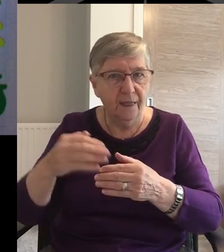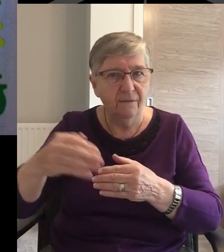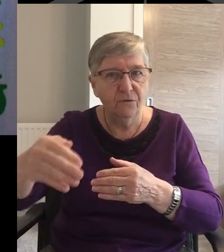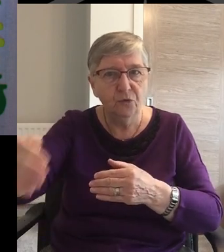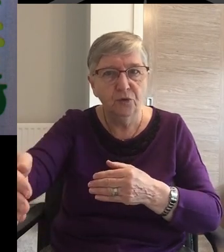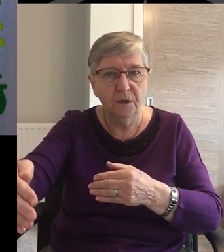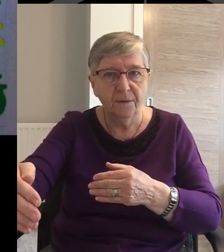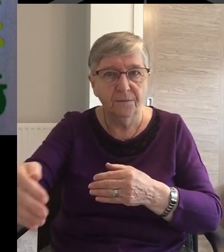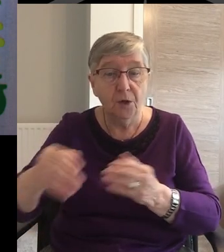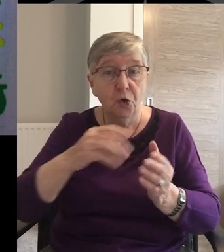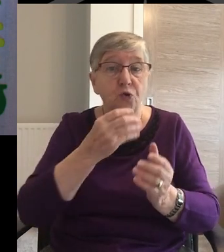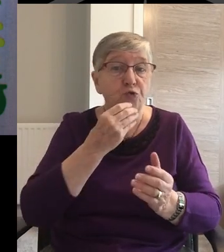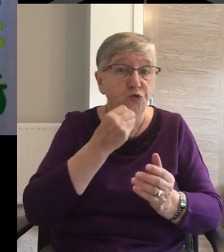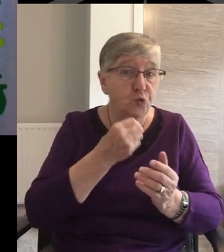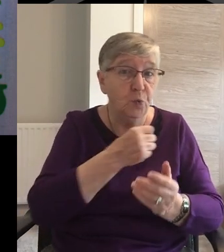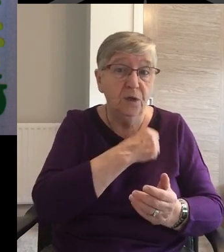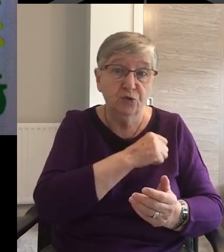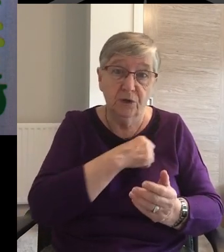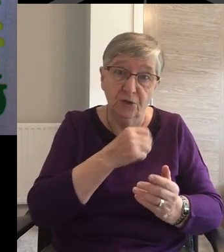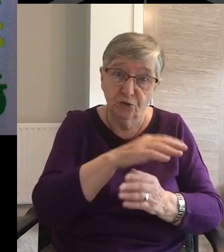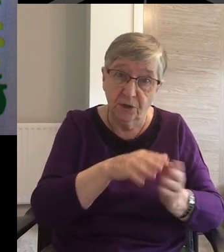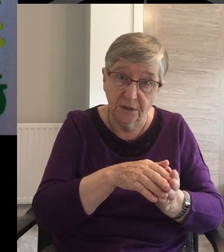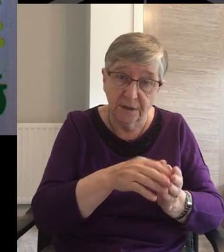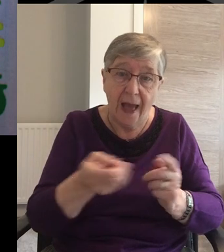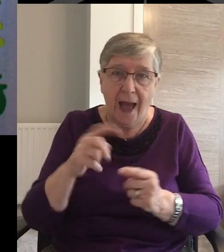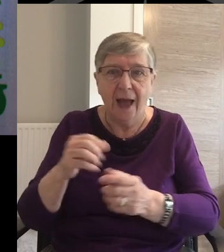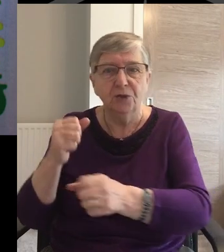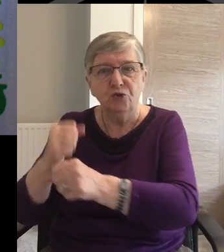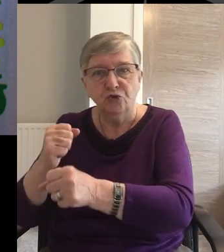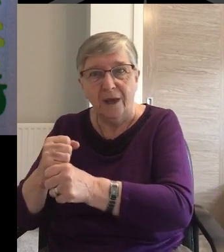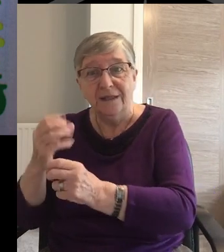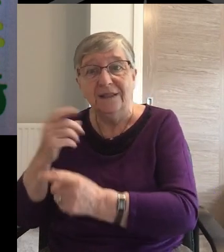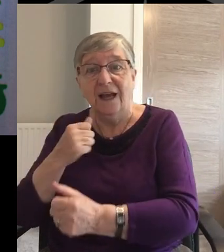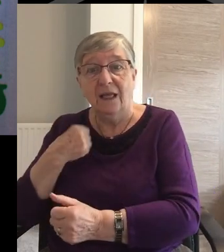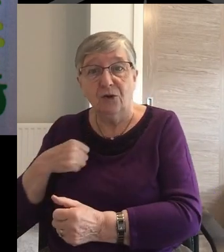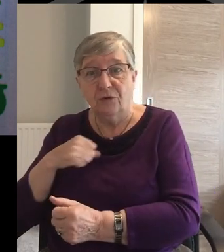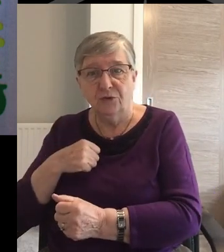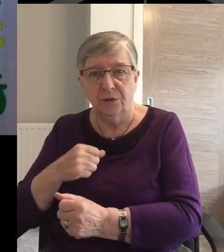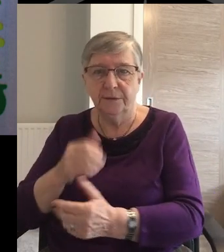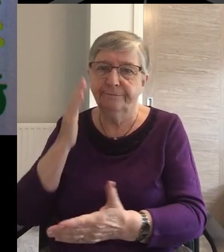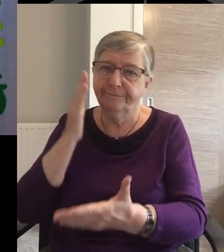Christians And Gentile Christians Really do belong together